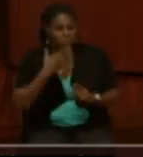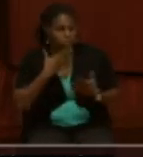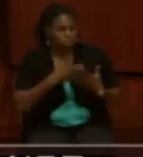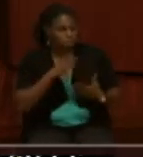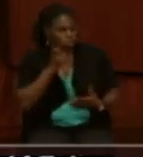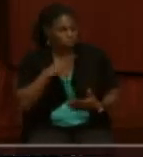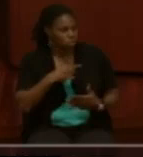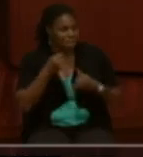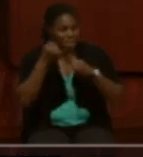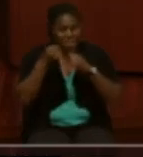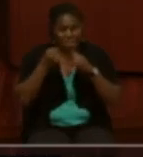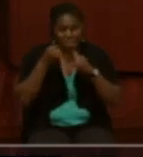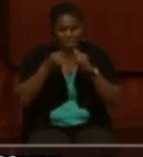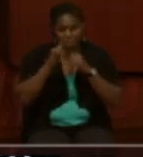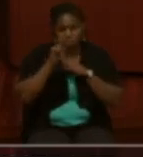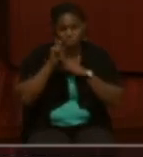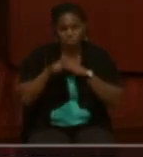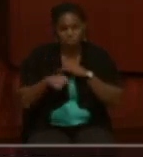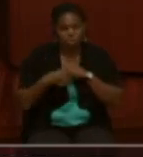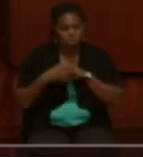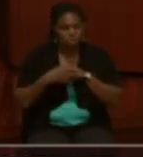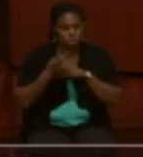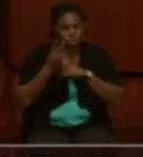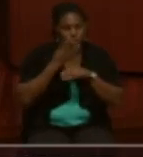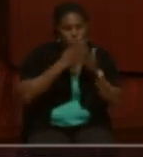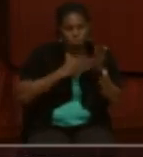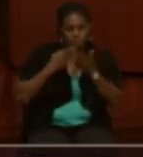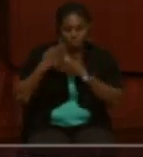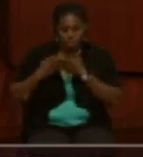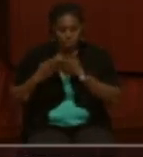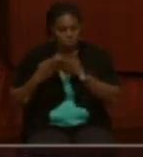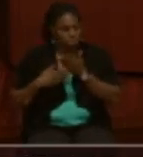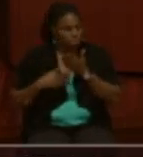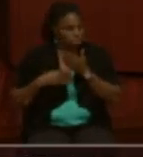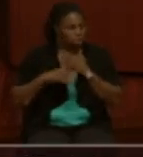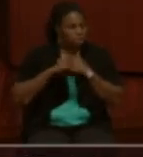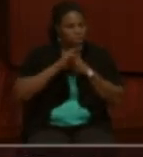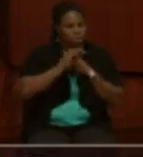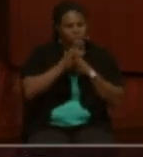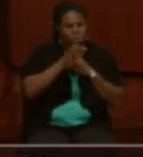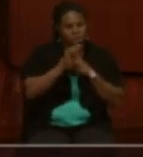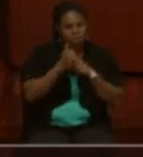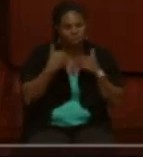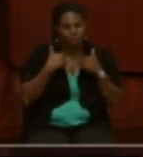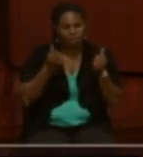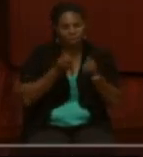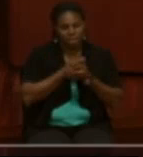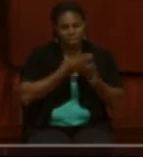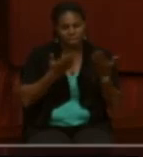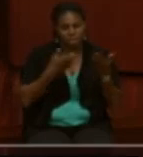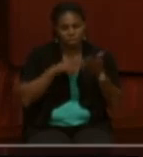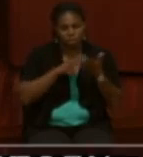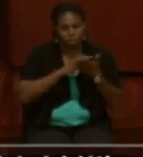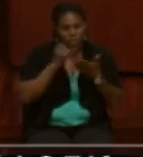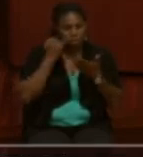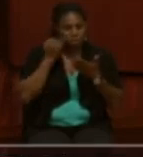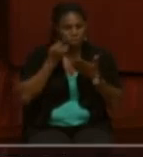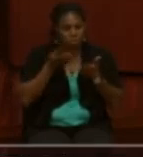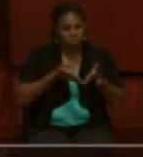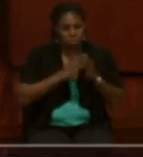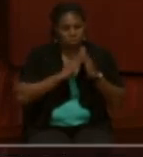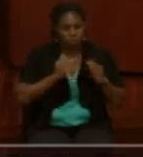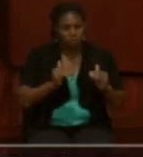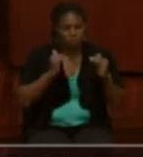Okay. And our last question is two parts. Would NARA have any records if someone was offered a promotion to a